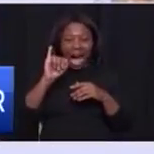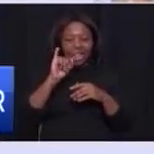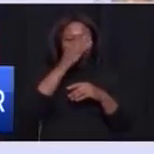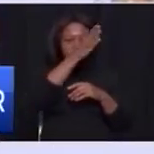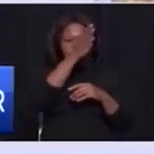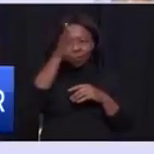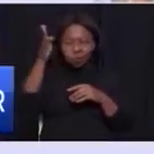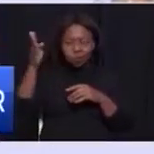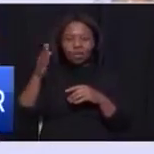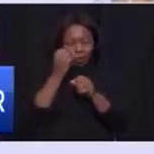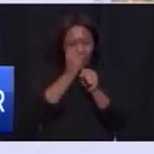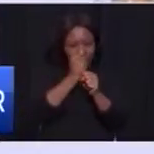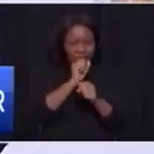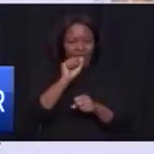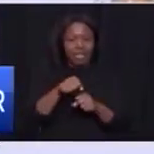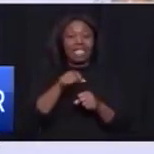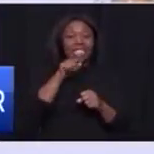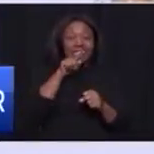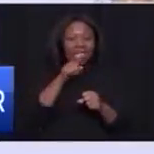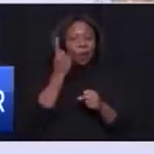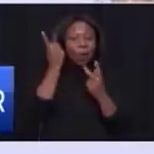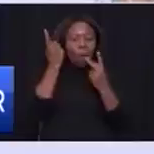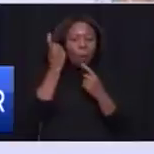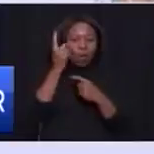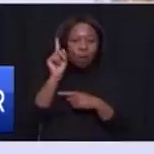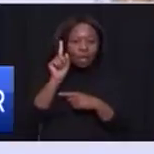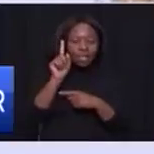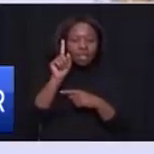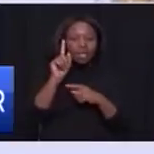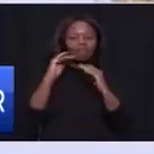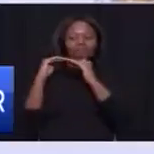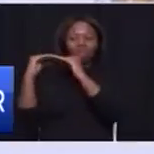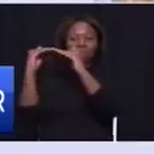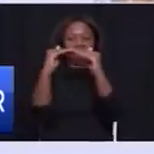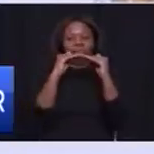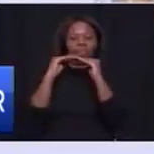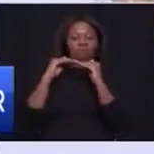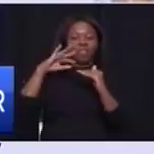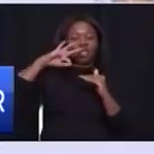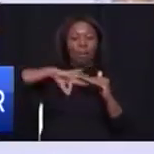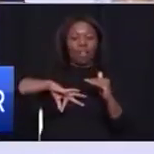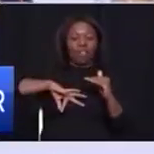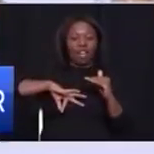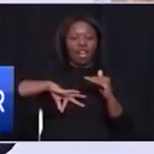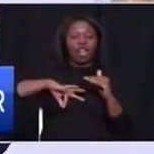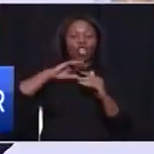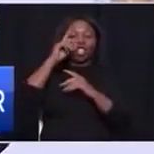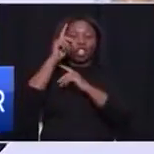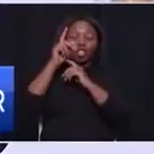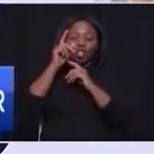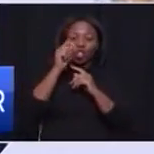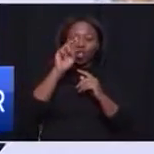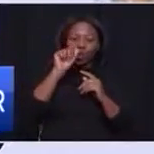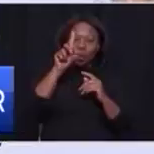at. That's what is called mutually beneficial trade and investment. The Chinese call it